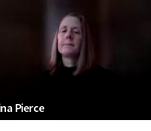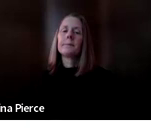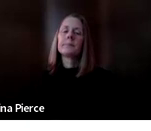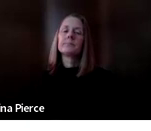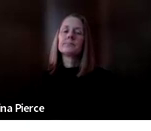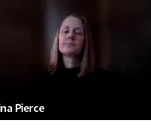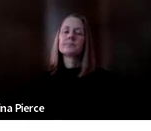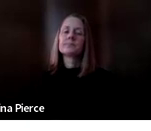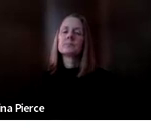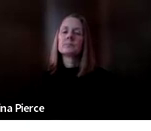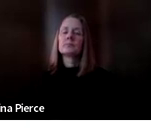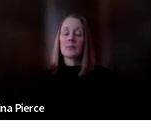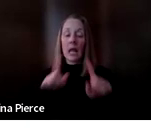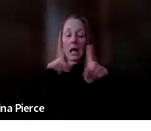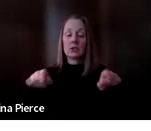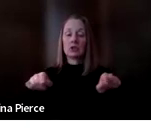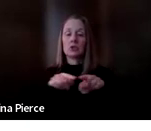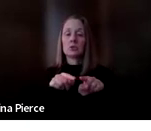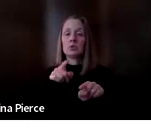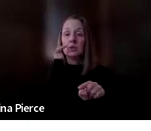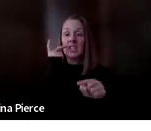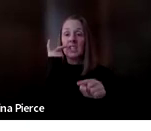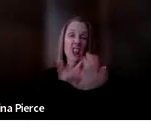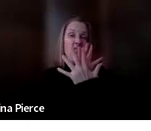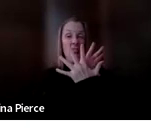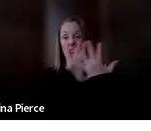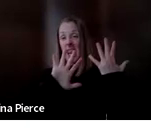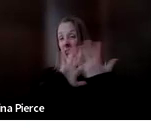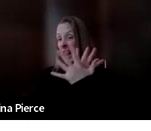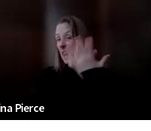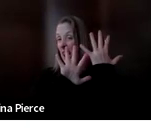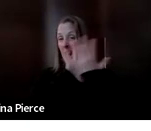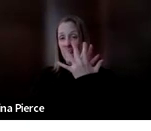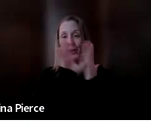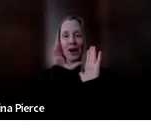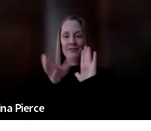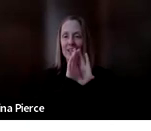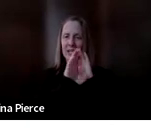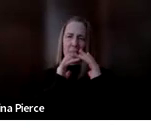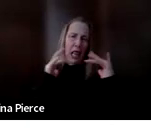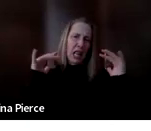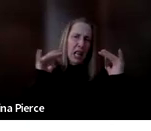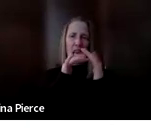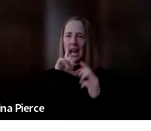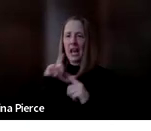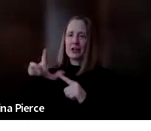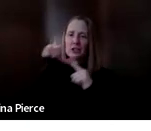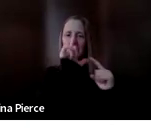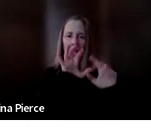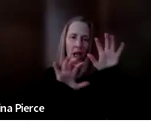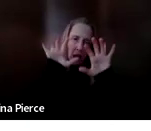On the screen you see a very, very busy graphic. It has a lot of letters all over the place.